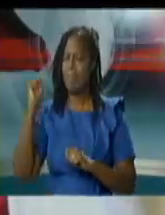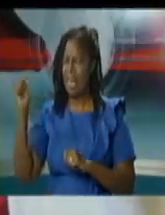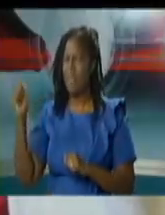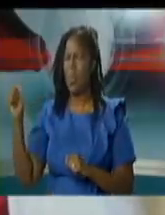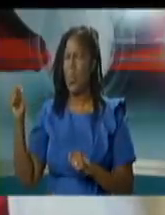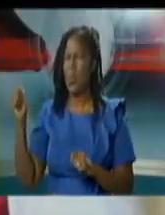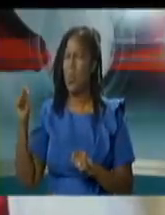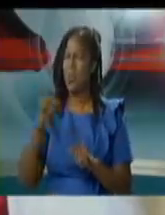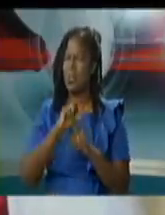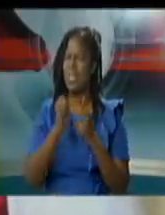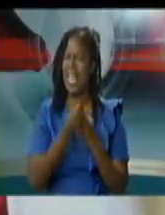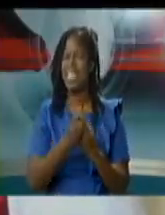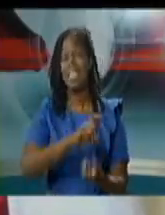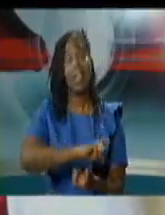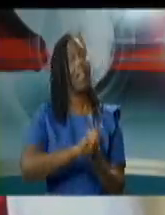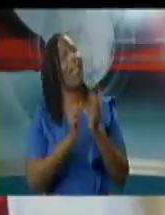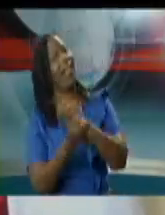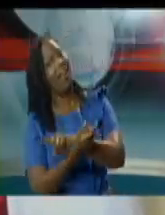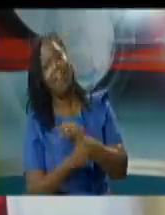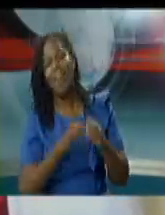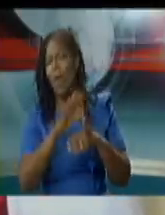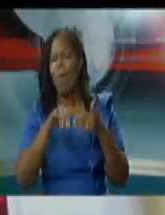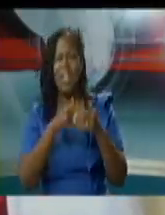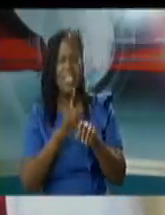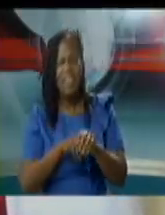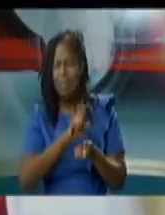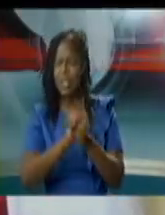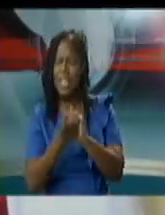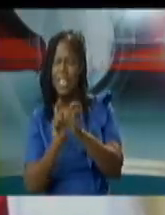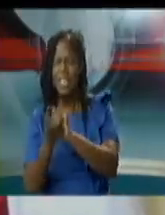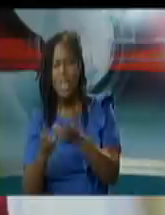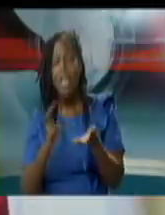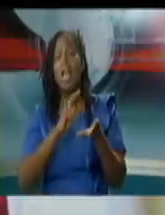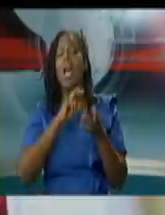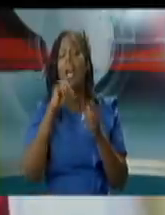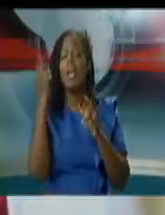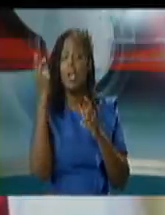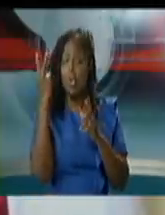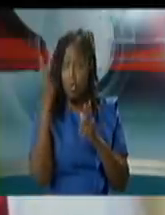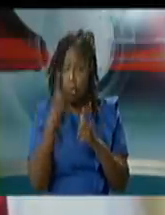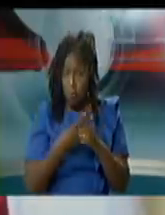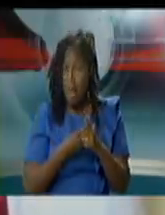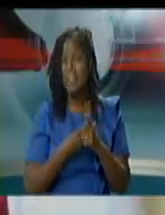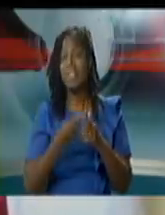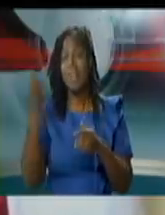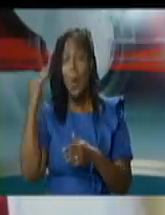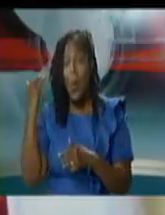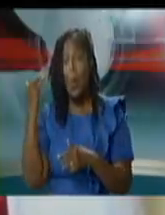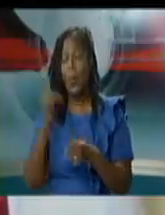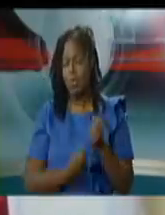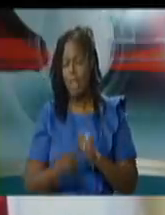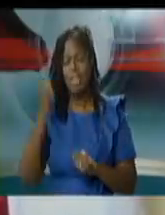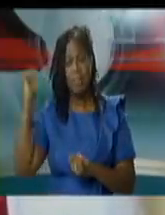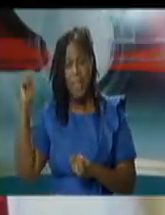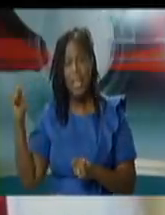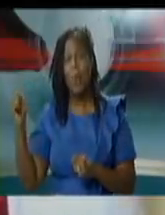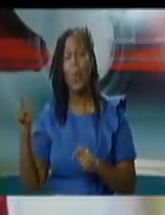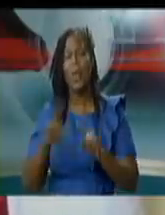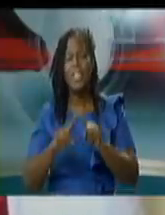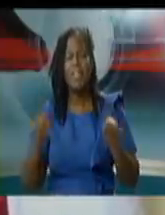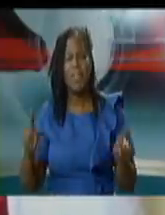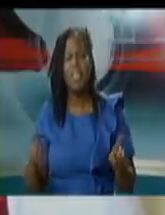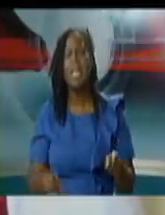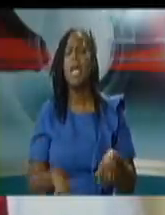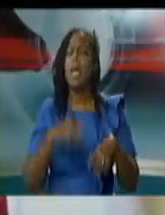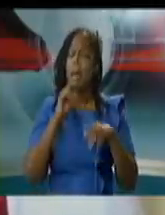like that uh you know to publicly educate them a little bit more about what might be required as for social distancing and other